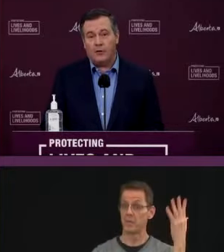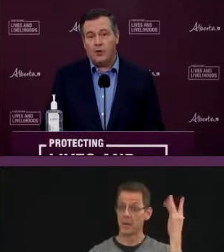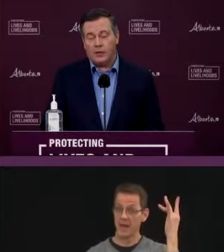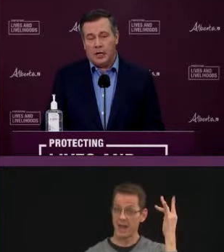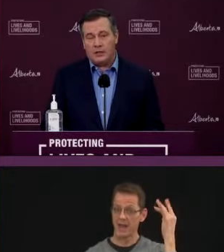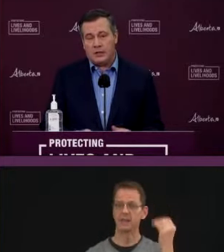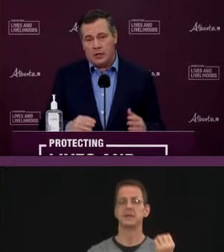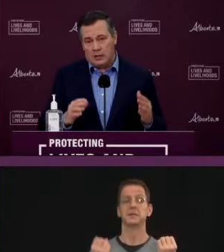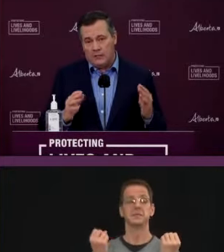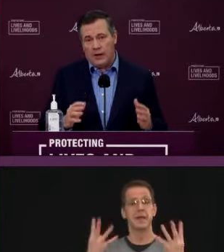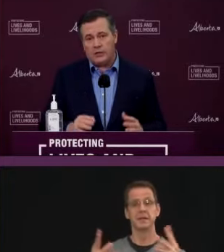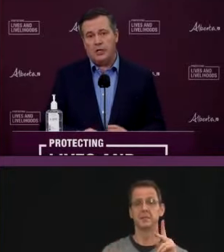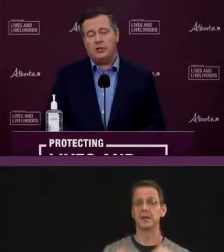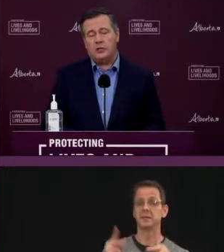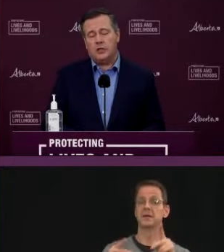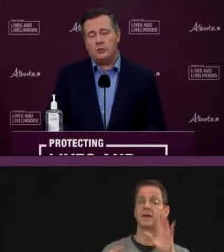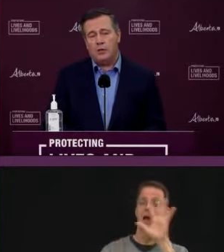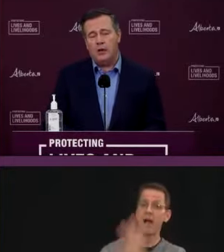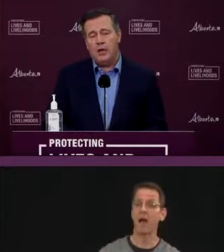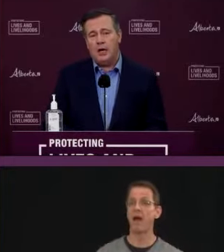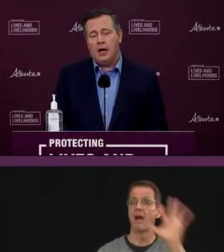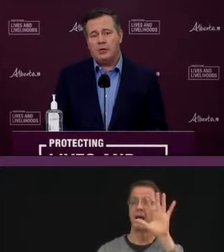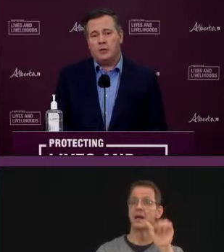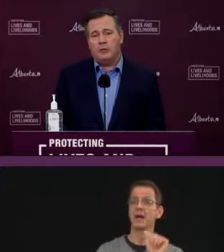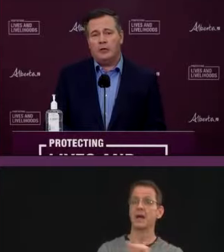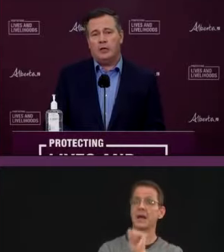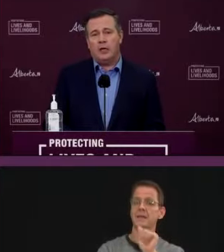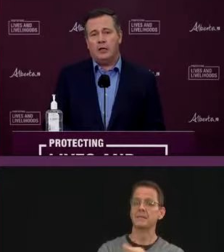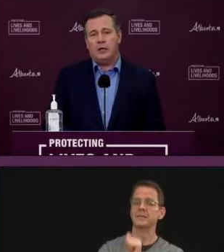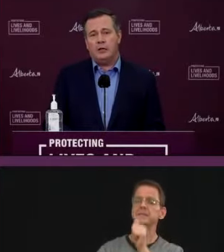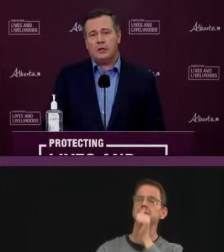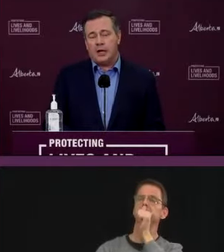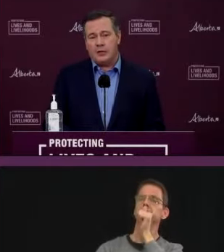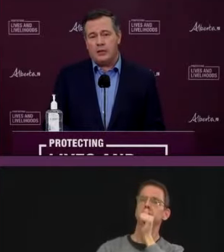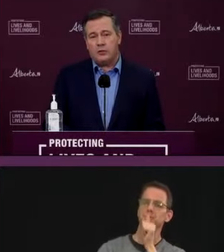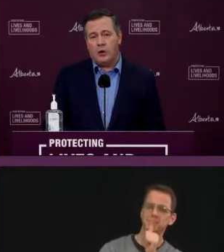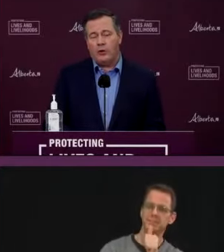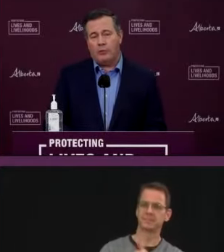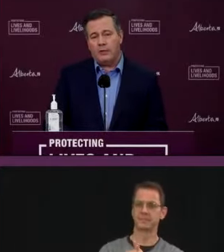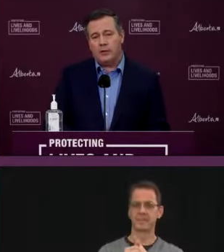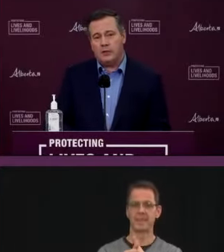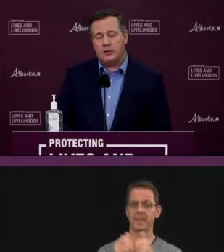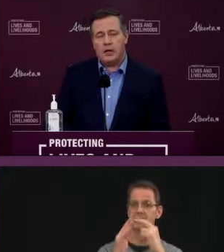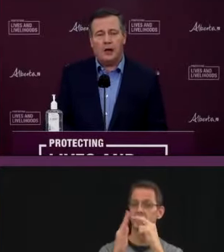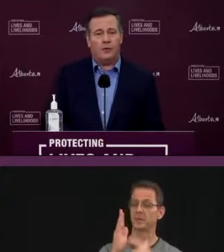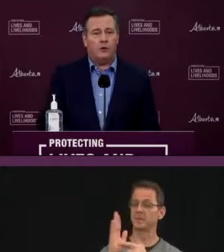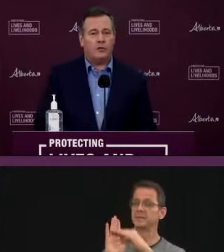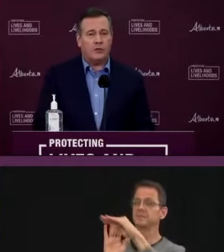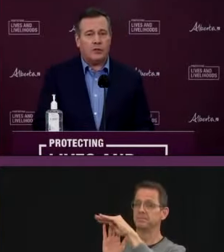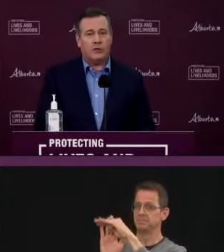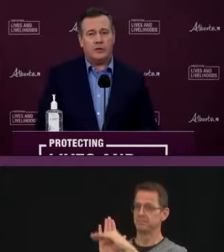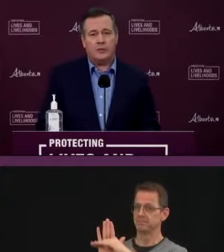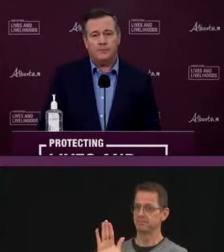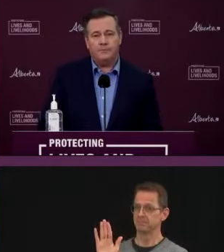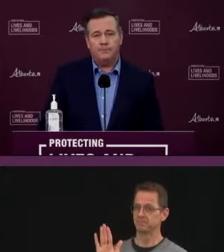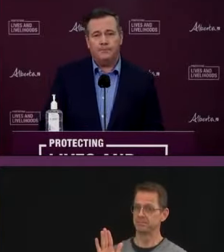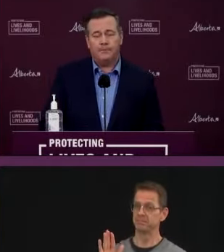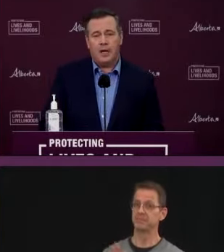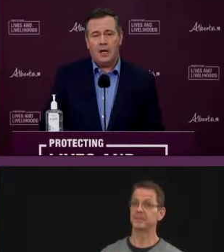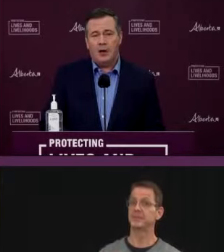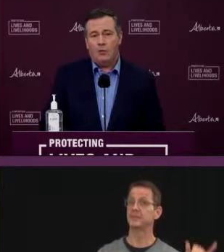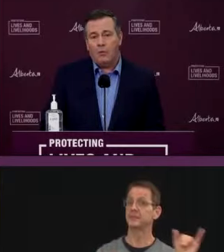of COVID-19 vaccination since we've delivered the second dose to all the residents of those facilities.